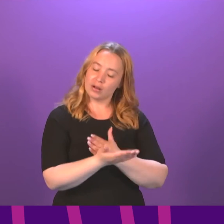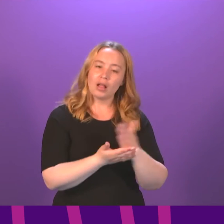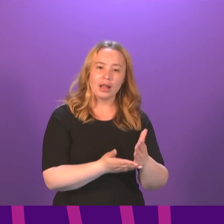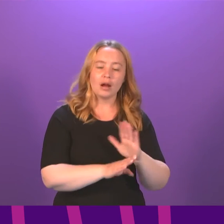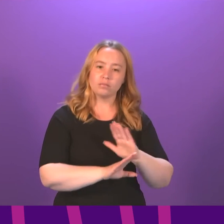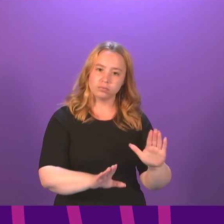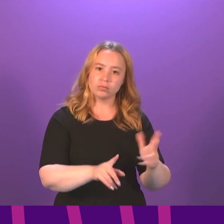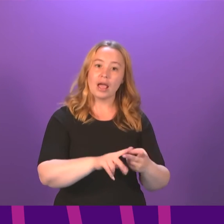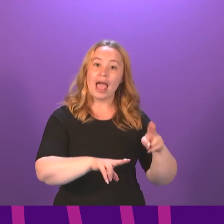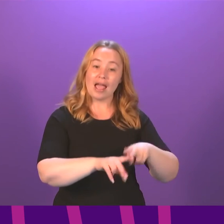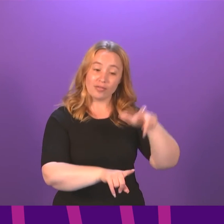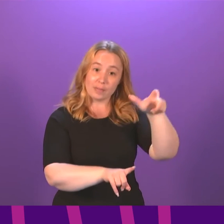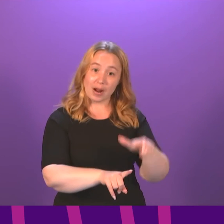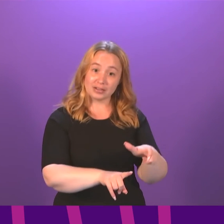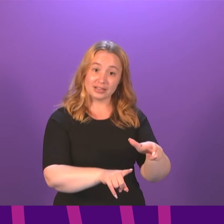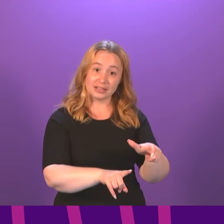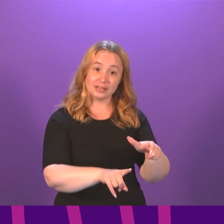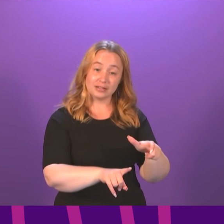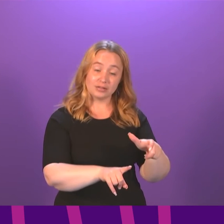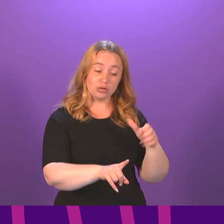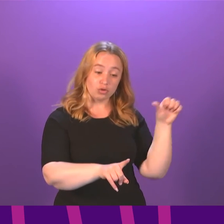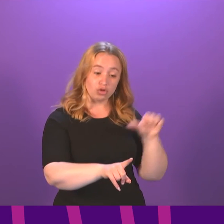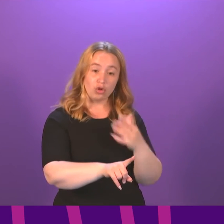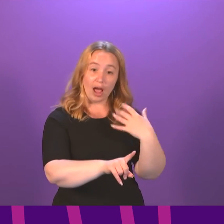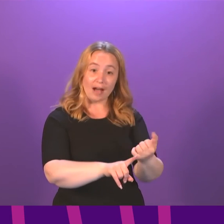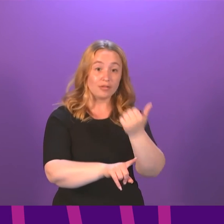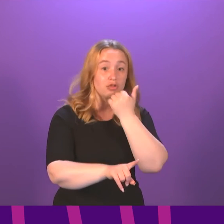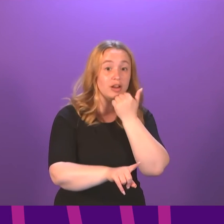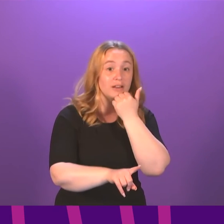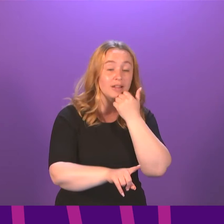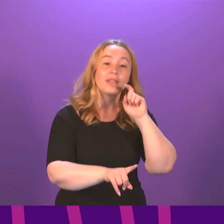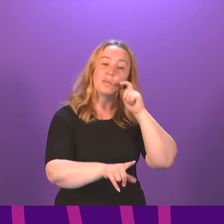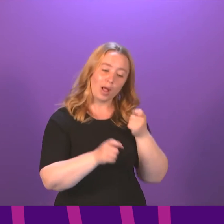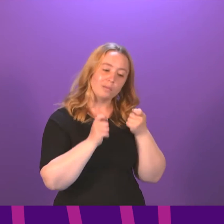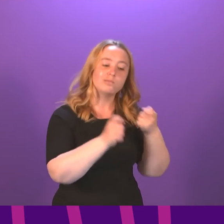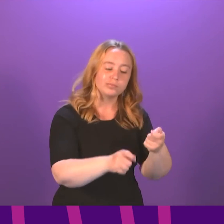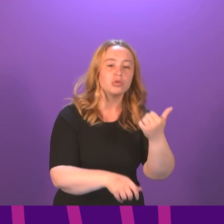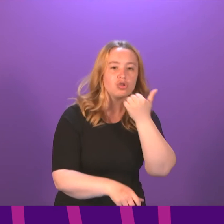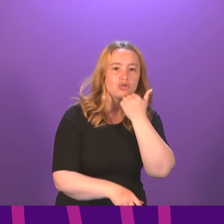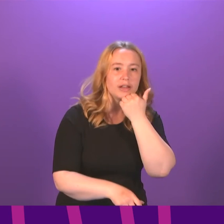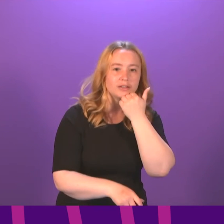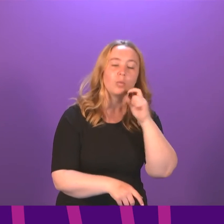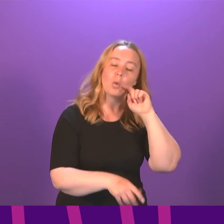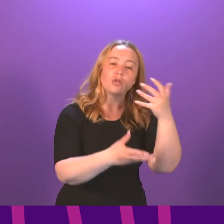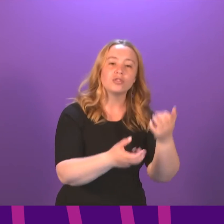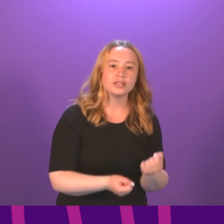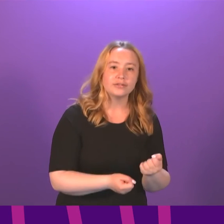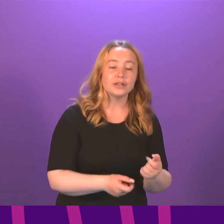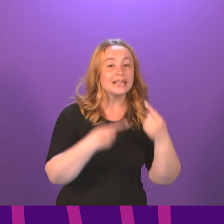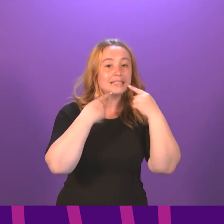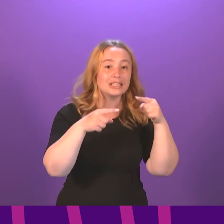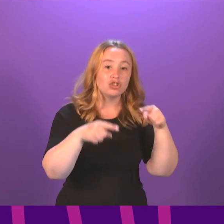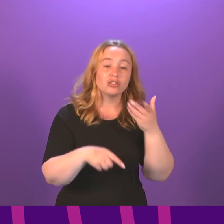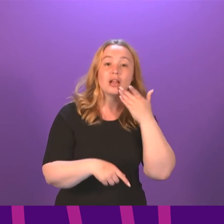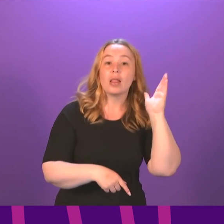If a learner has demonstrated that they deserve a certain grade, then that is the grade they will receive. Teachers and lecturers will be letting